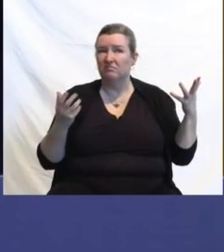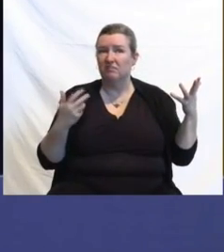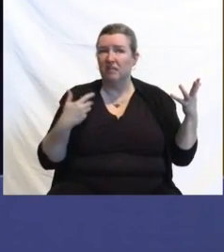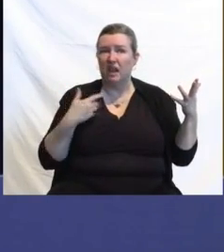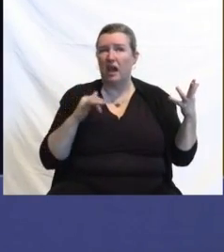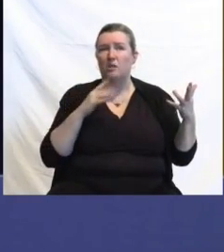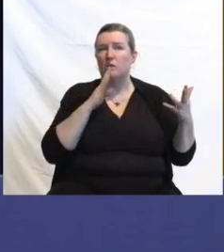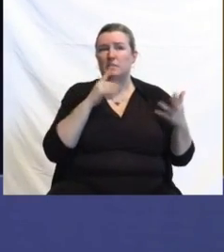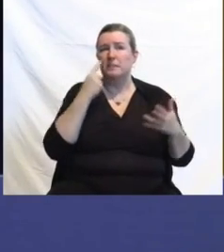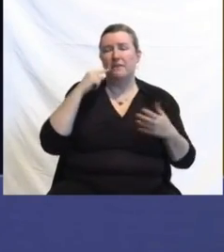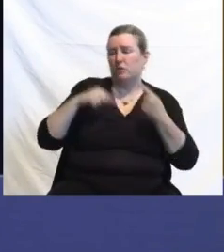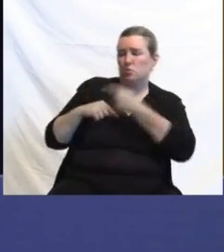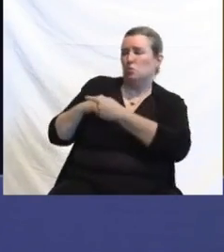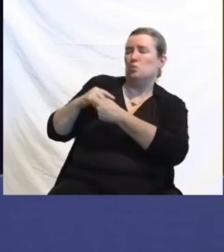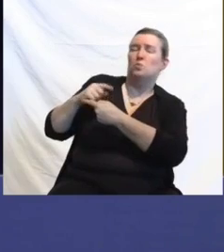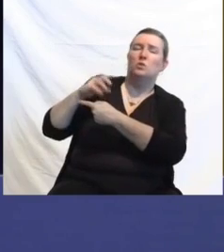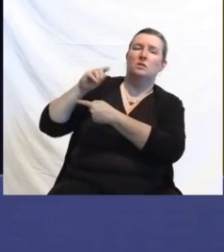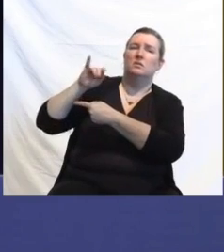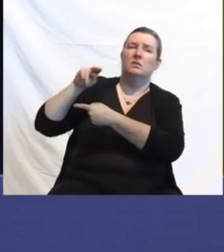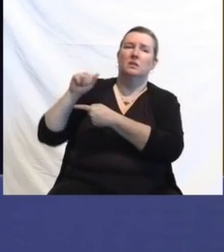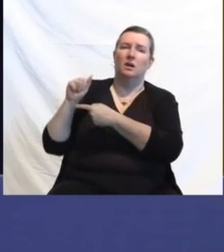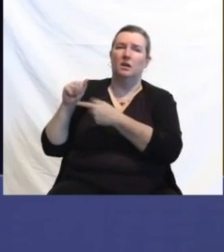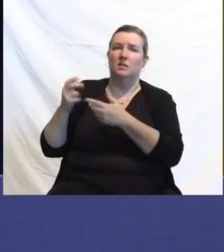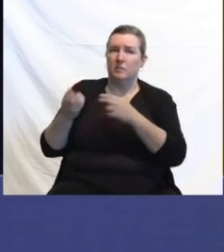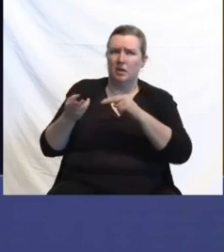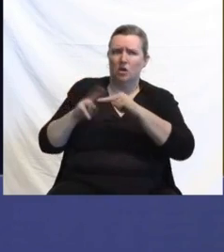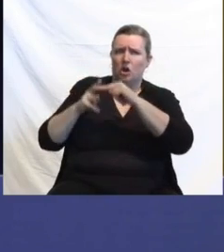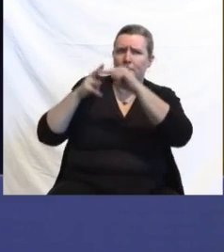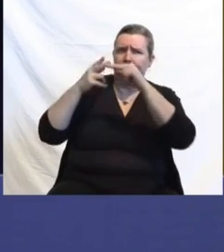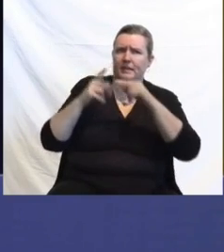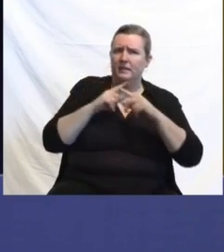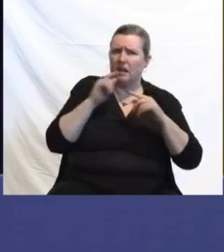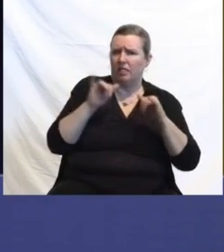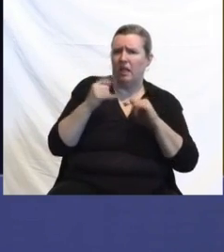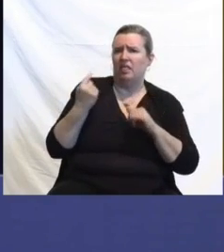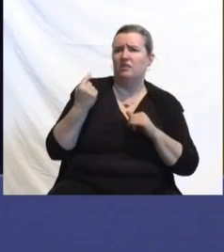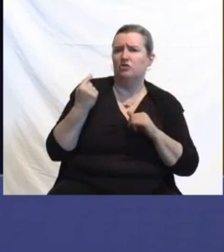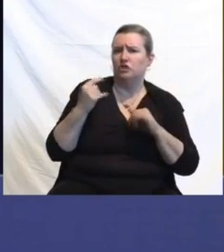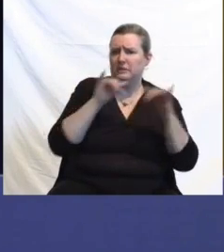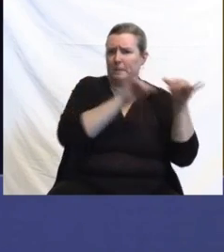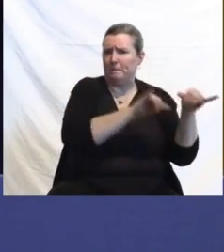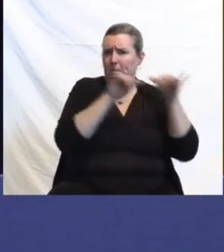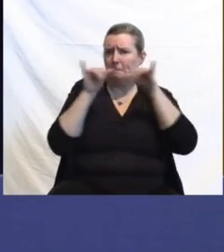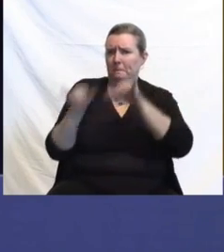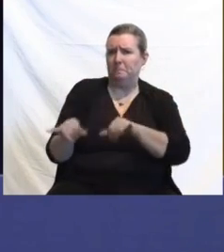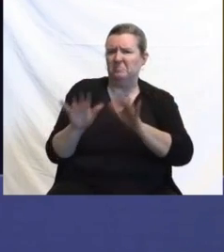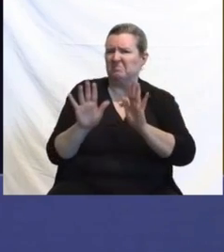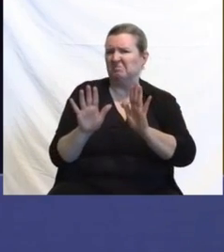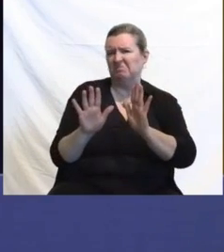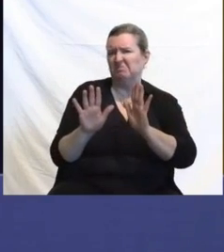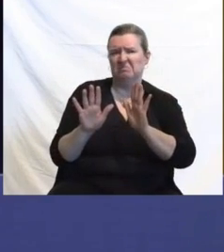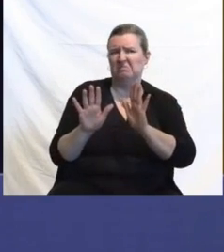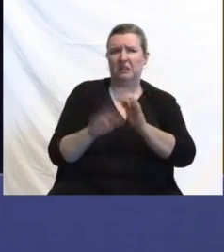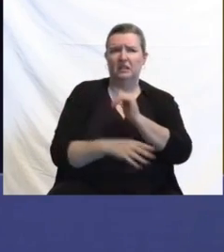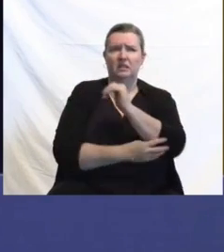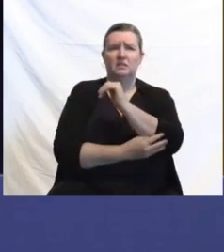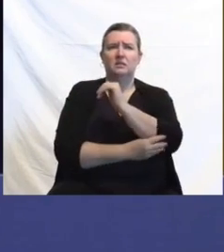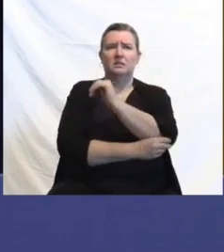but not to the level that we saw a year ago. Please, God. It's our hope. That is our hope. As long as the variant.